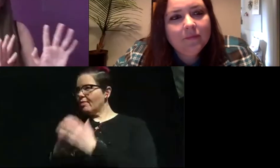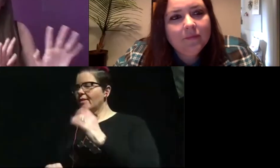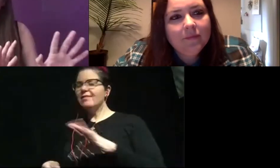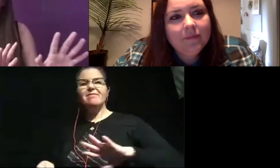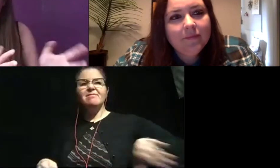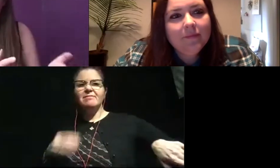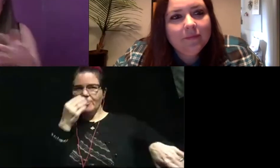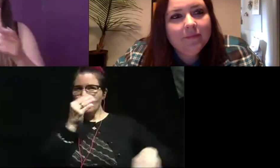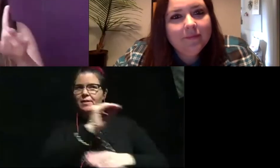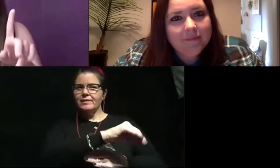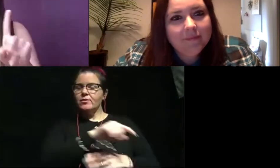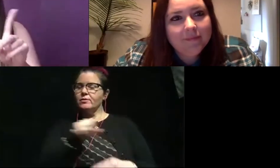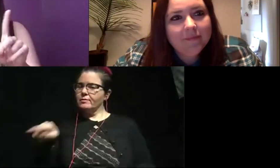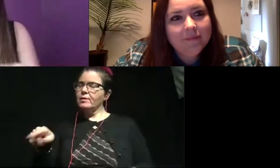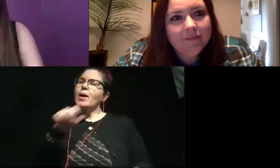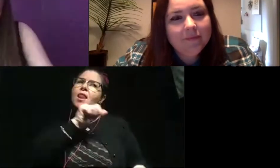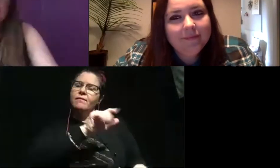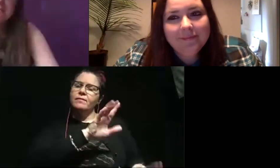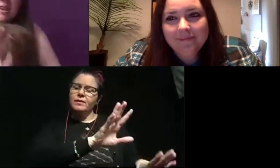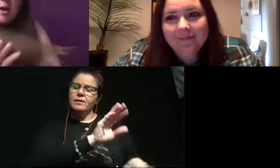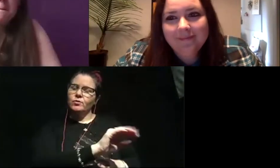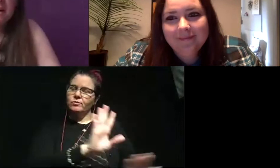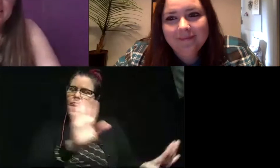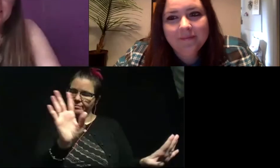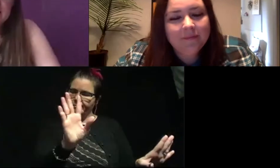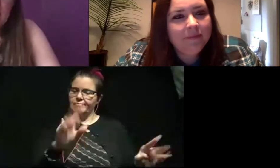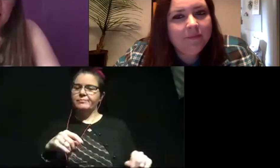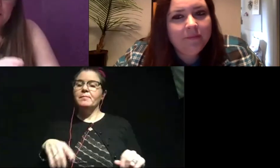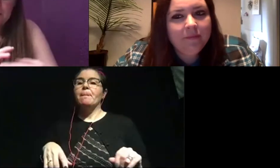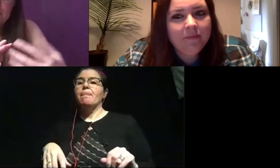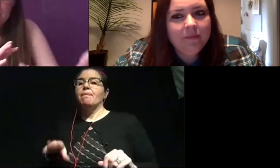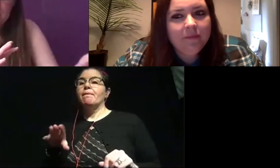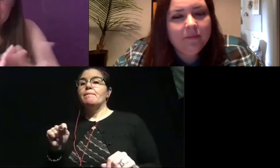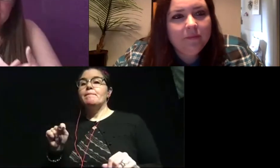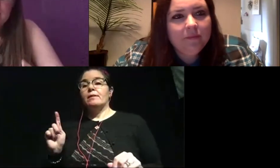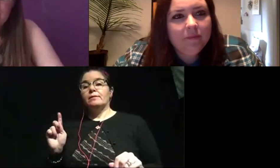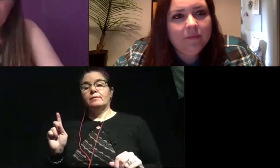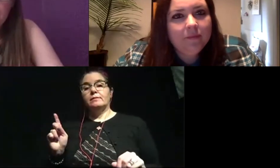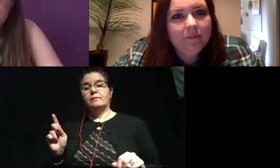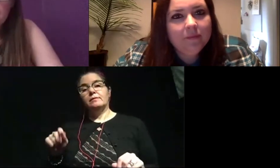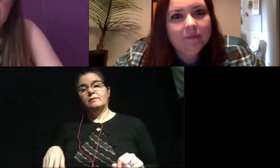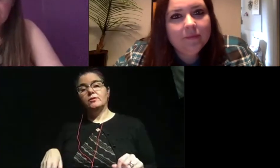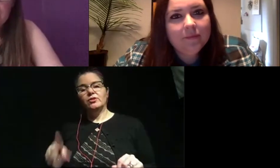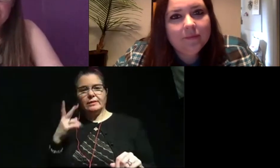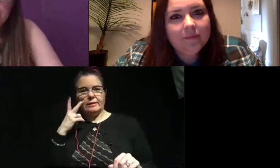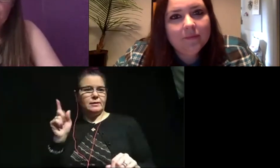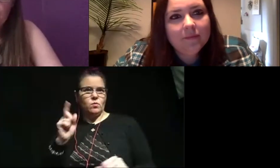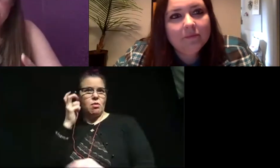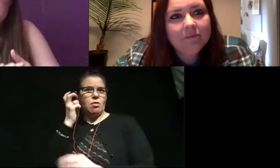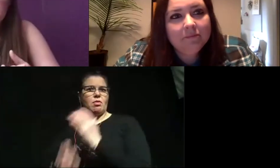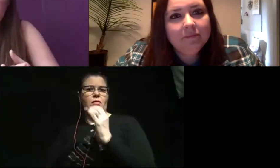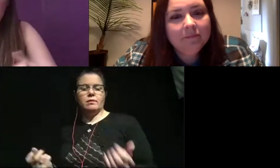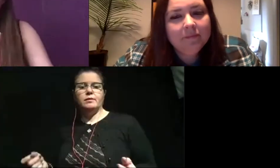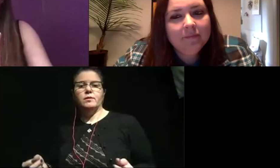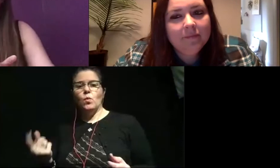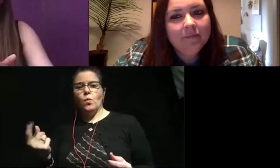in the dinosaurs. You know, I still love them. Don't get me wrong. Okay. But see where your heart will lead you. What